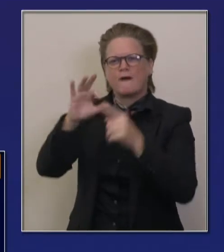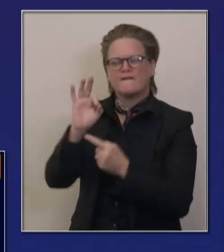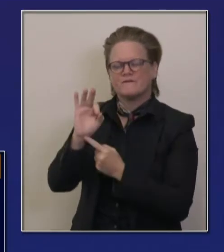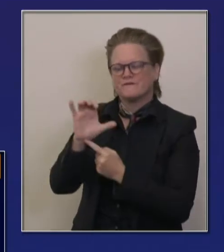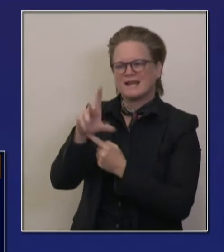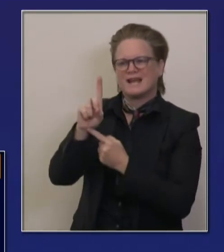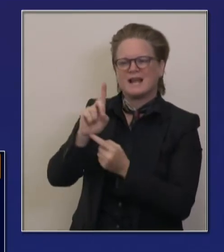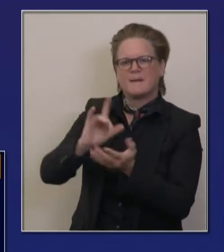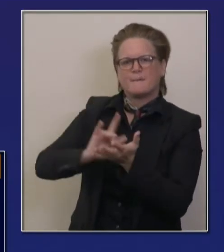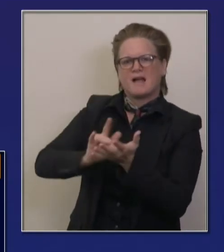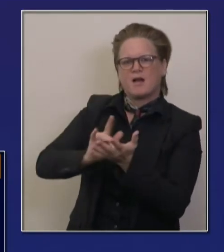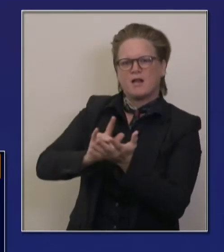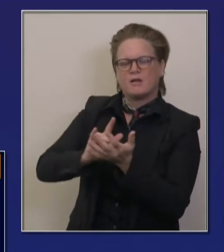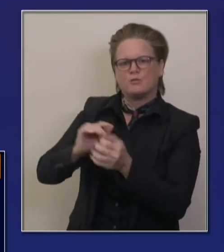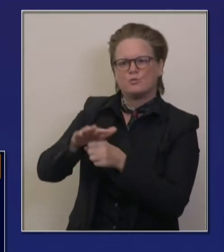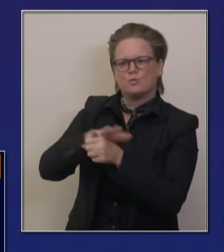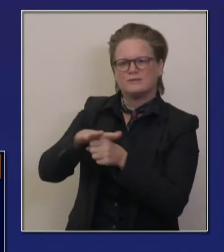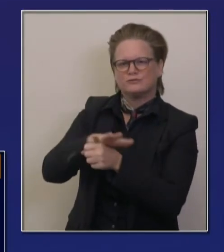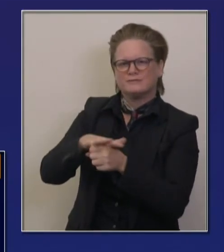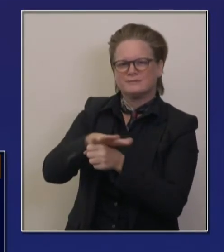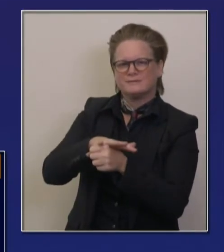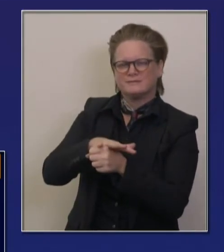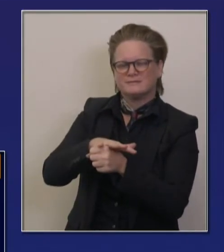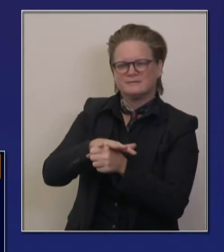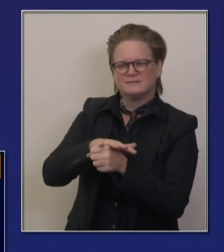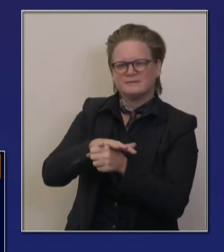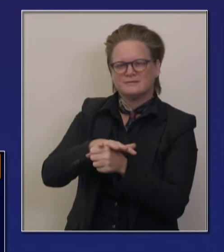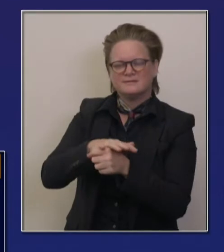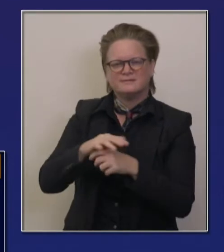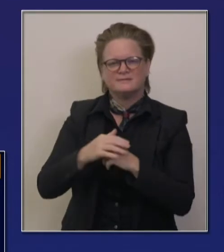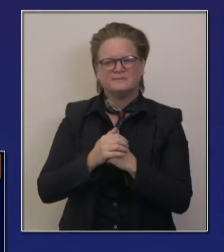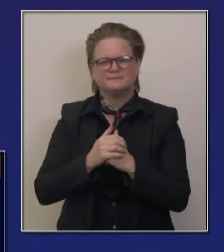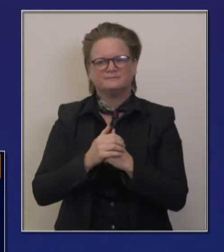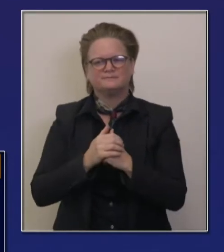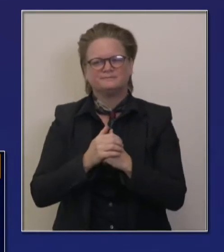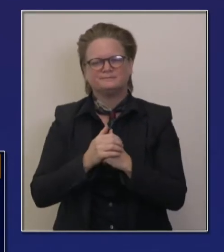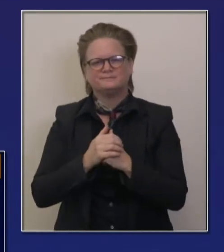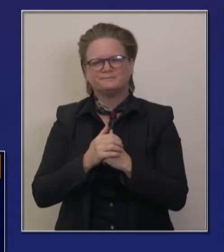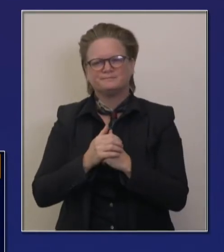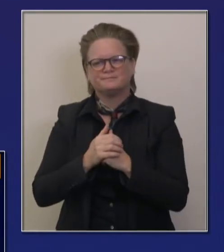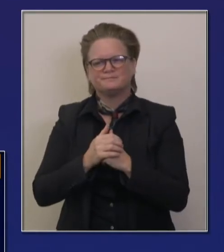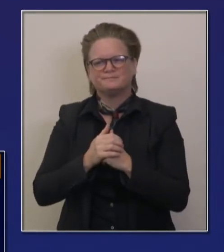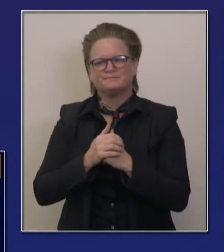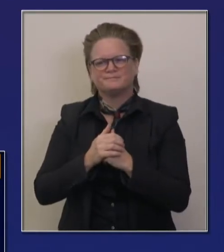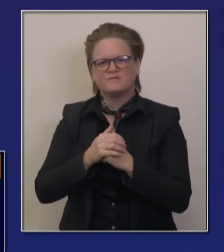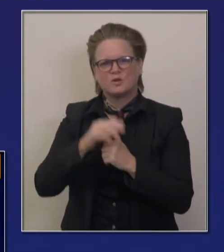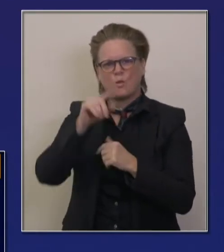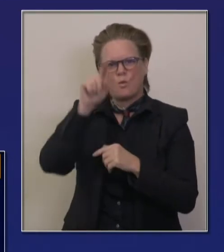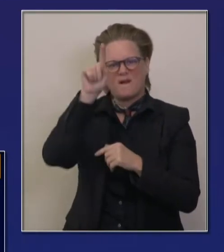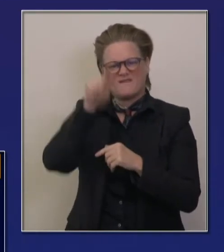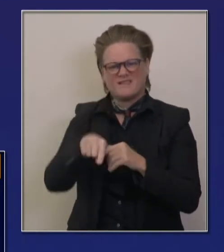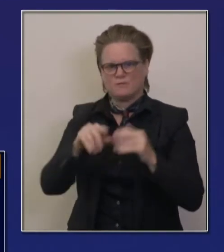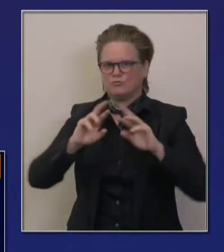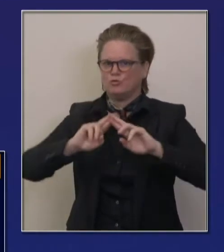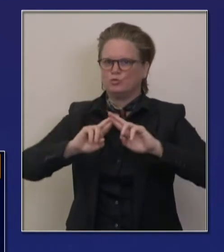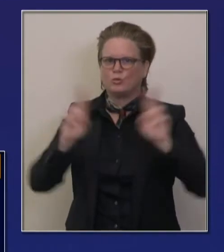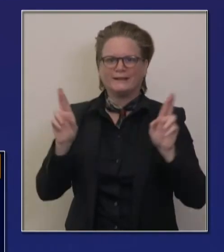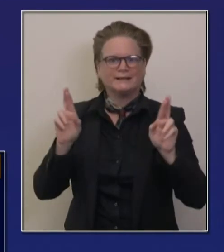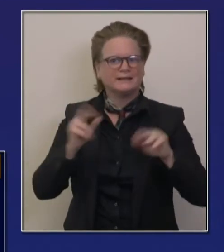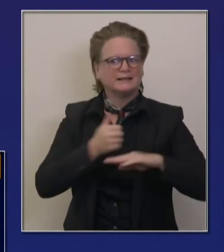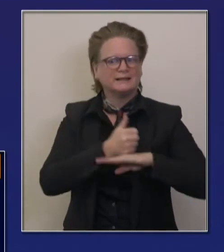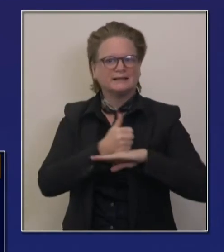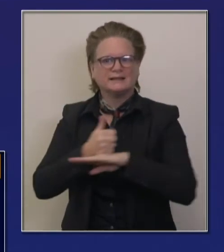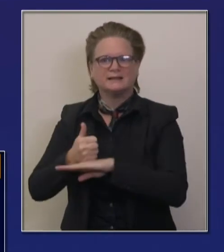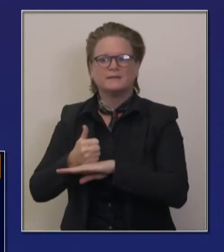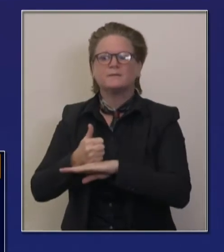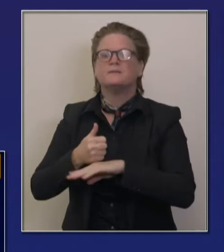as needed. Um, most of these will not be turned on in any immediate, um, sense, uh, but they're available.